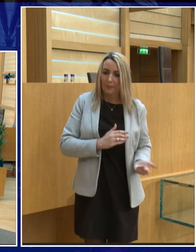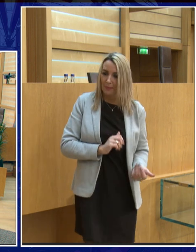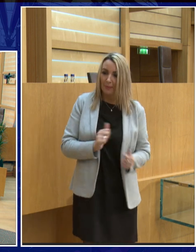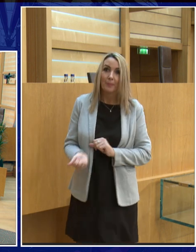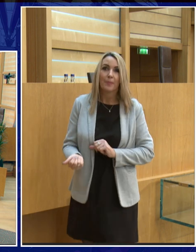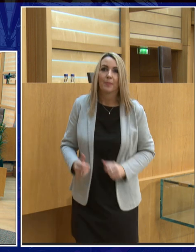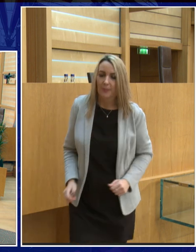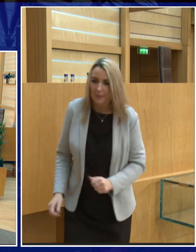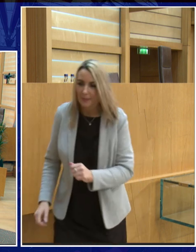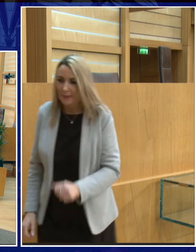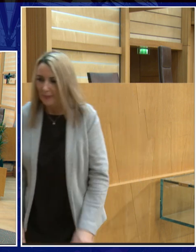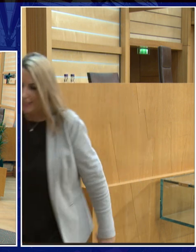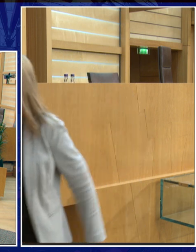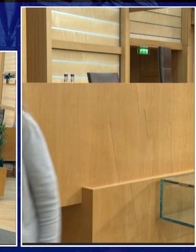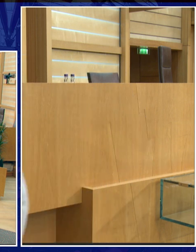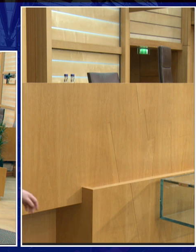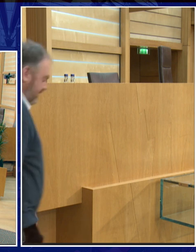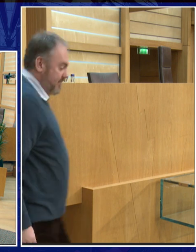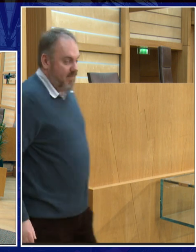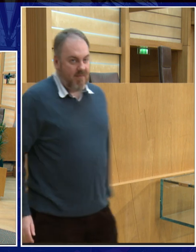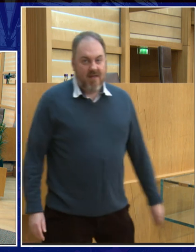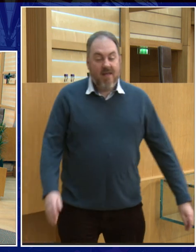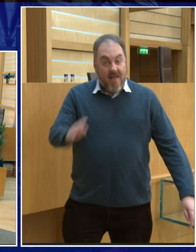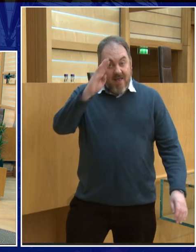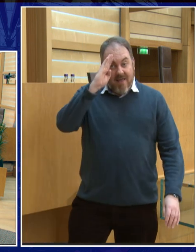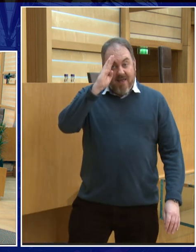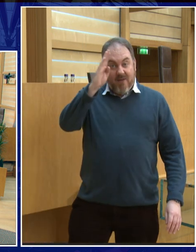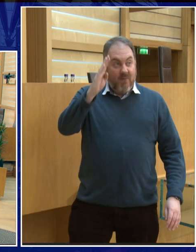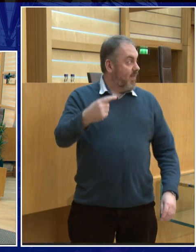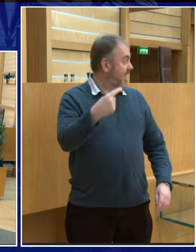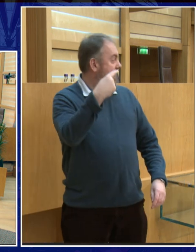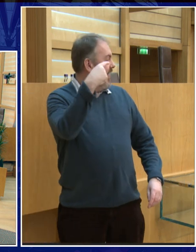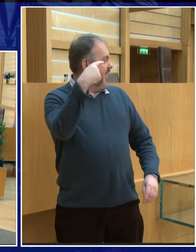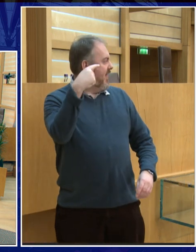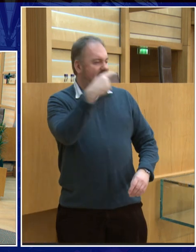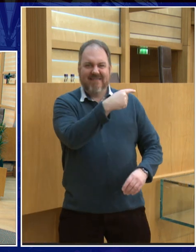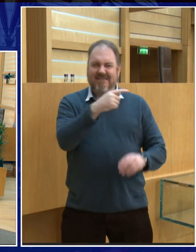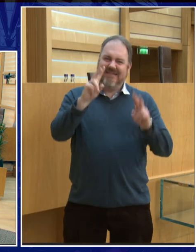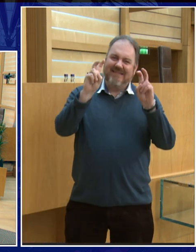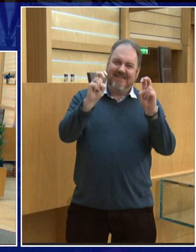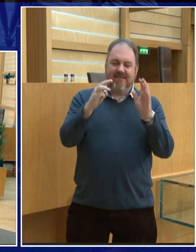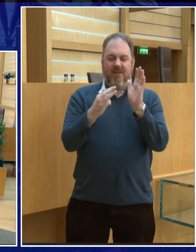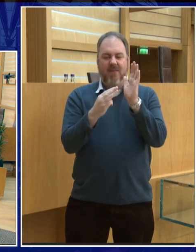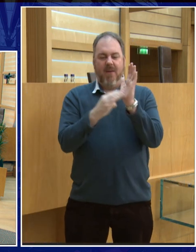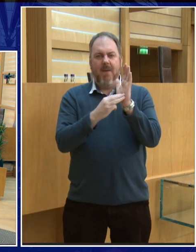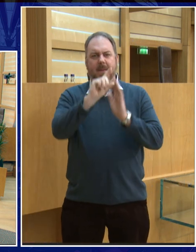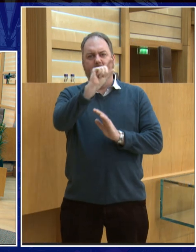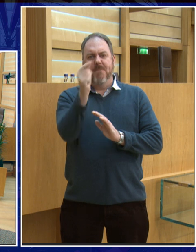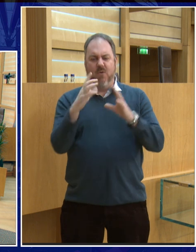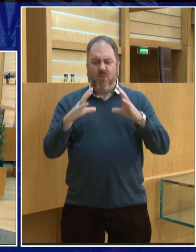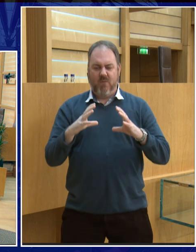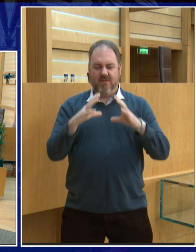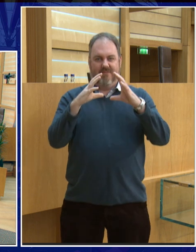Well, first of all, I think I should introduce my friend. This is Mooney. It's not a very original name, but this is Mooney. I don't know if everyone can see him.